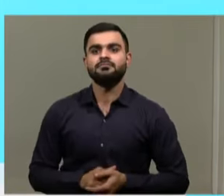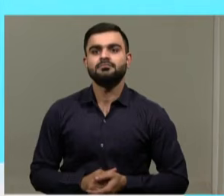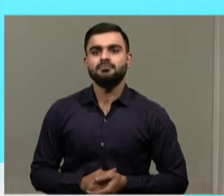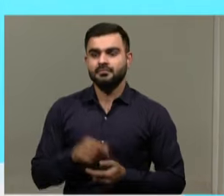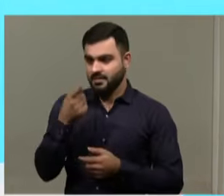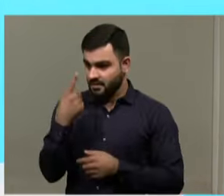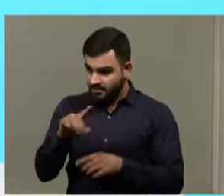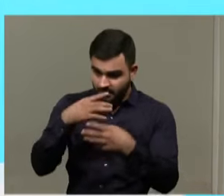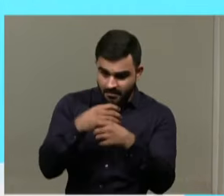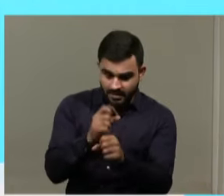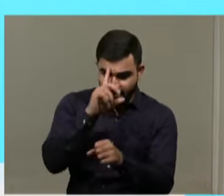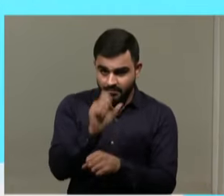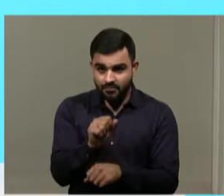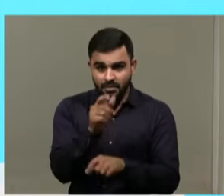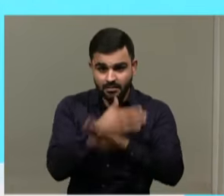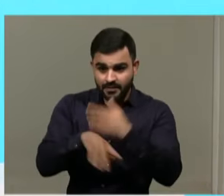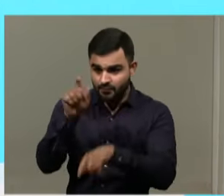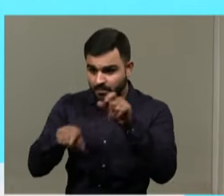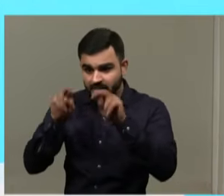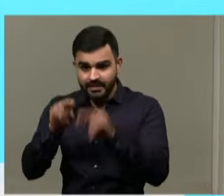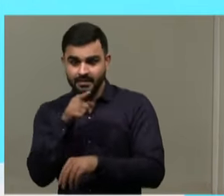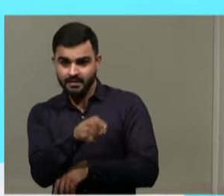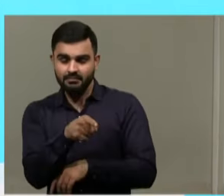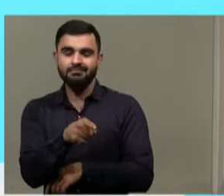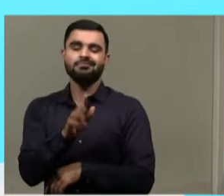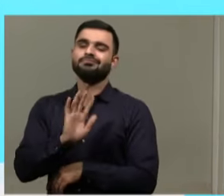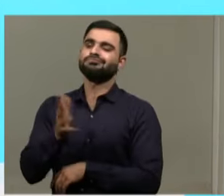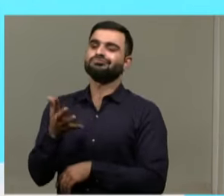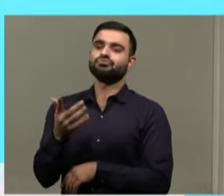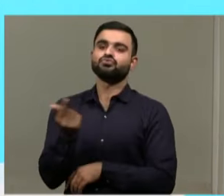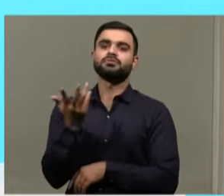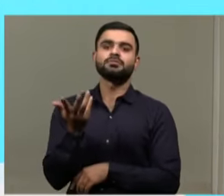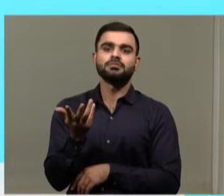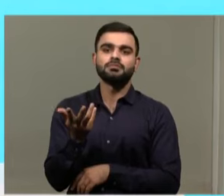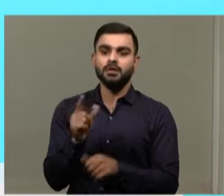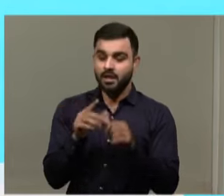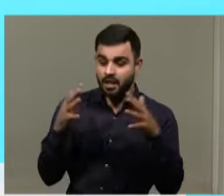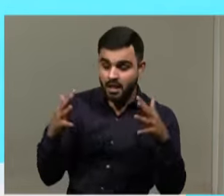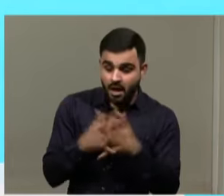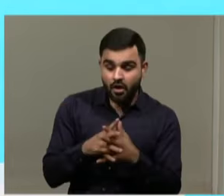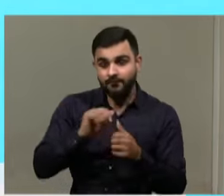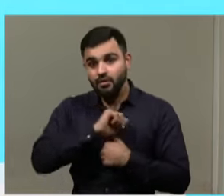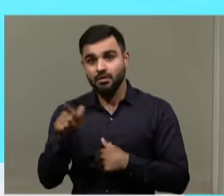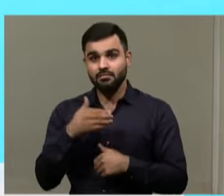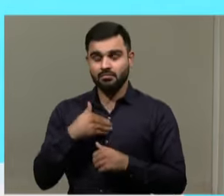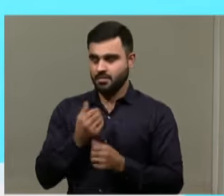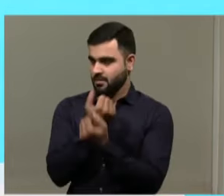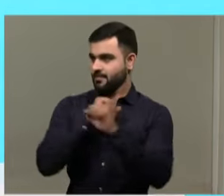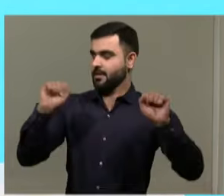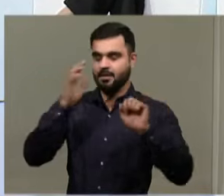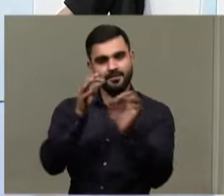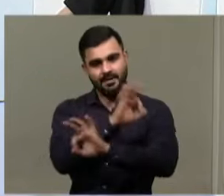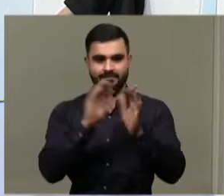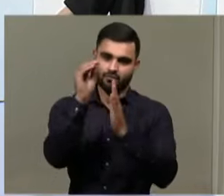Is it made keeping in mind the need of disabled people? No. So, you know, and there's a law for all. It's not something that I woke up this morning and